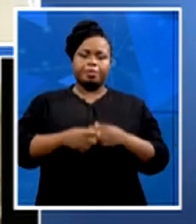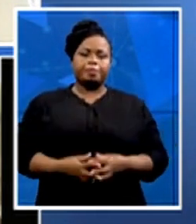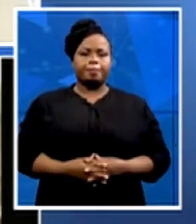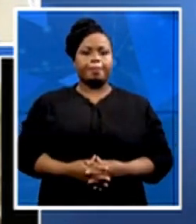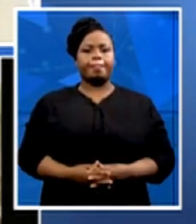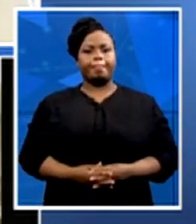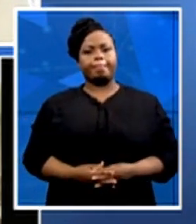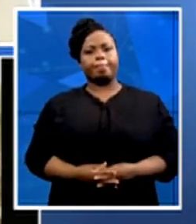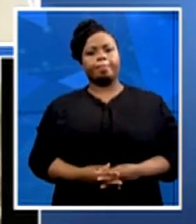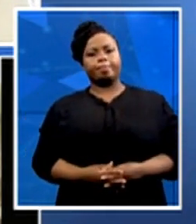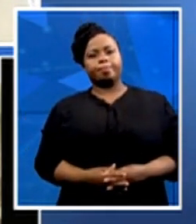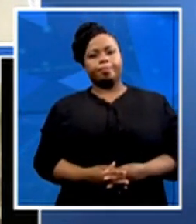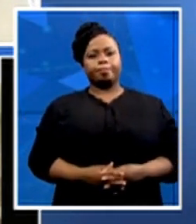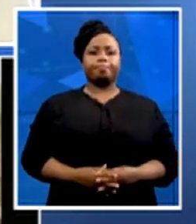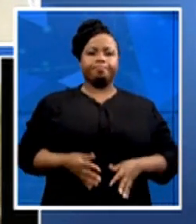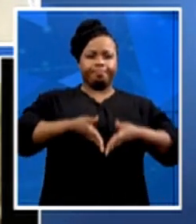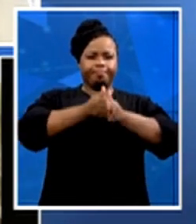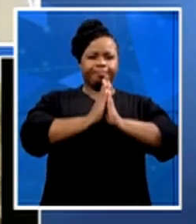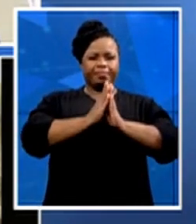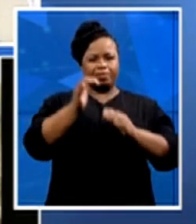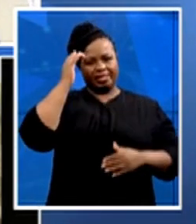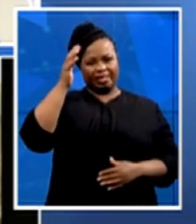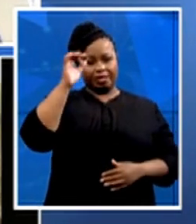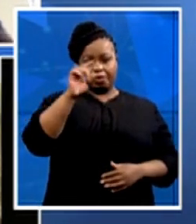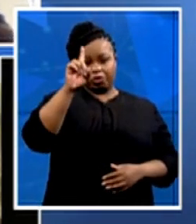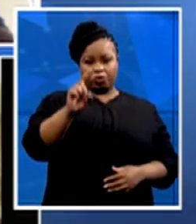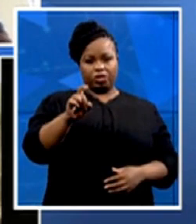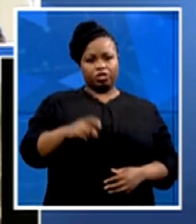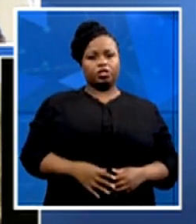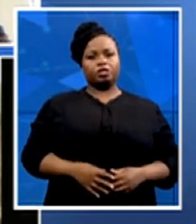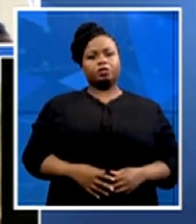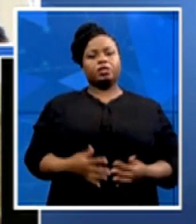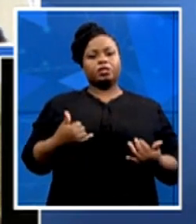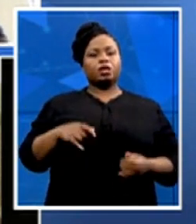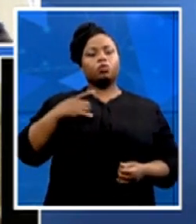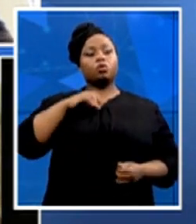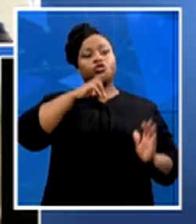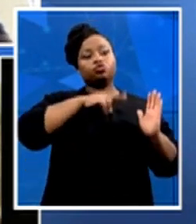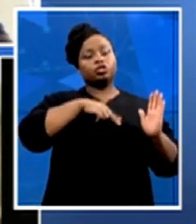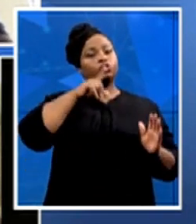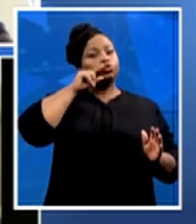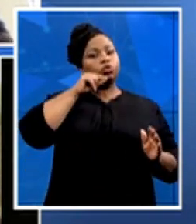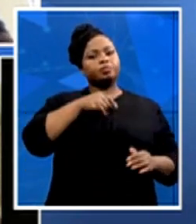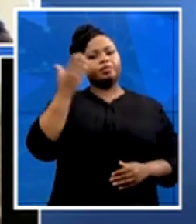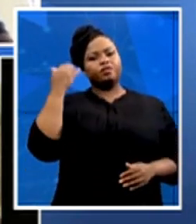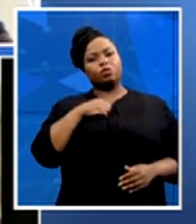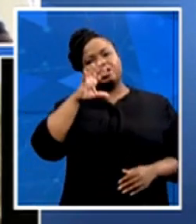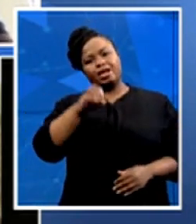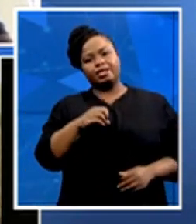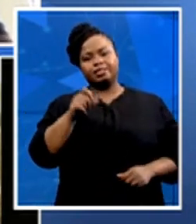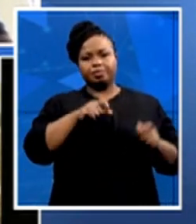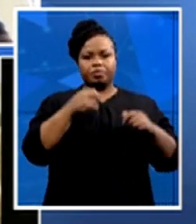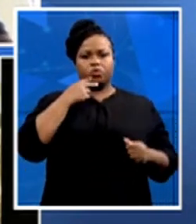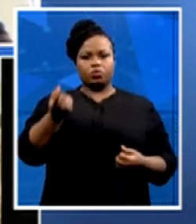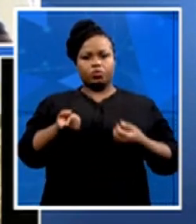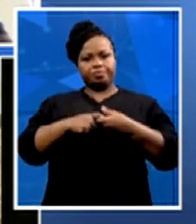to think about this question as we go to our tweets, as we asked our viewers to engage in this conversation. But I want to ask all of